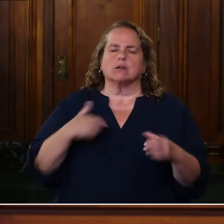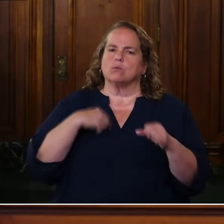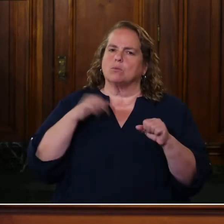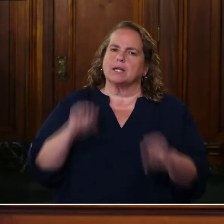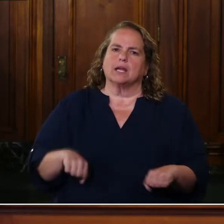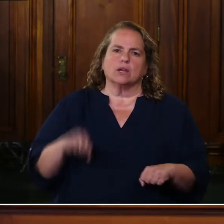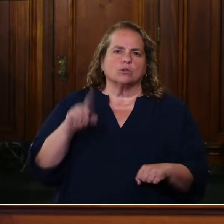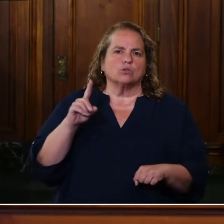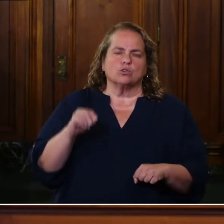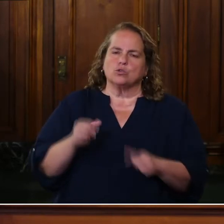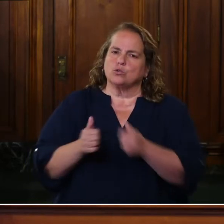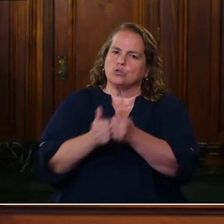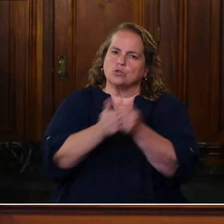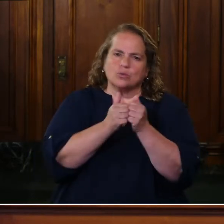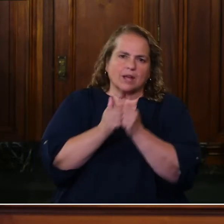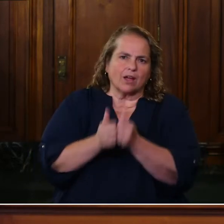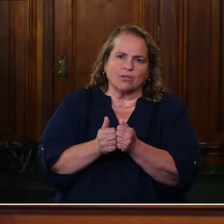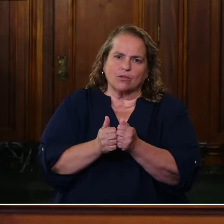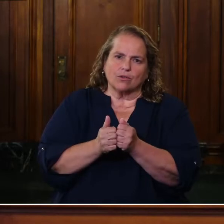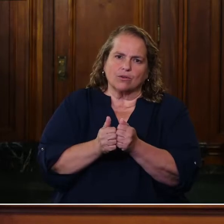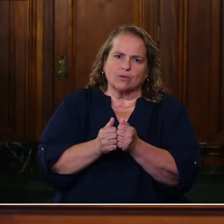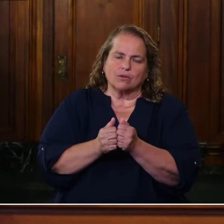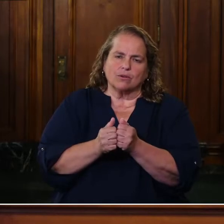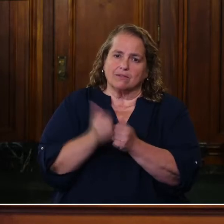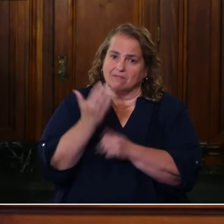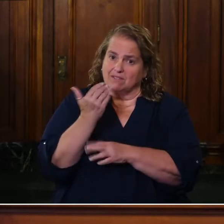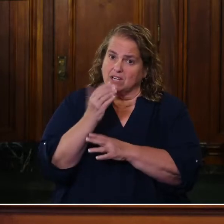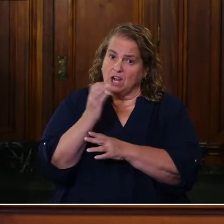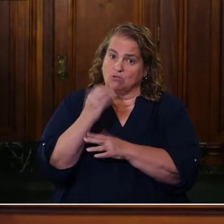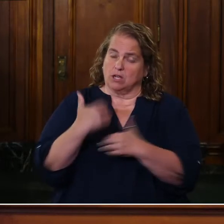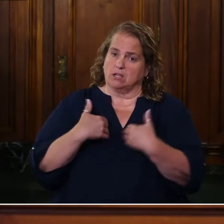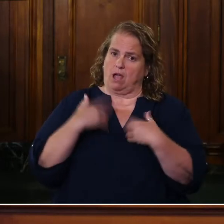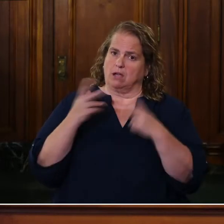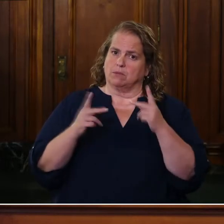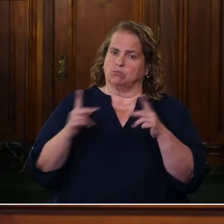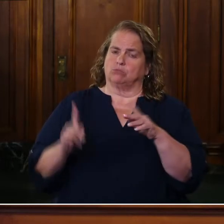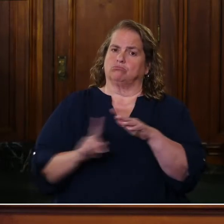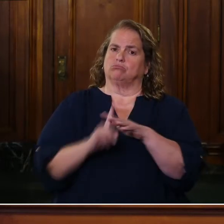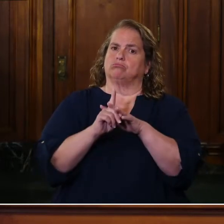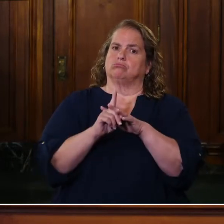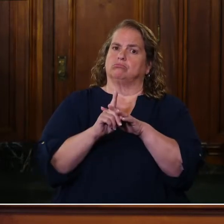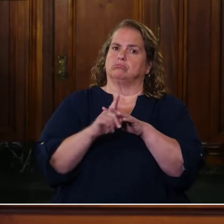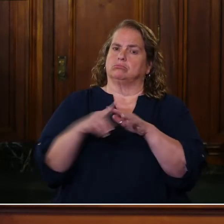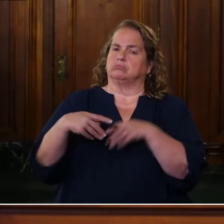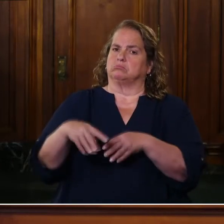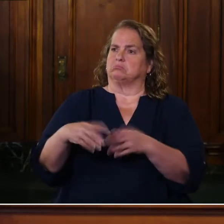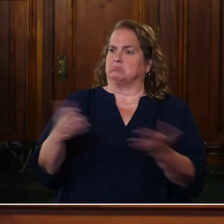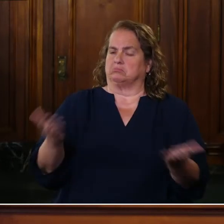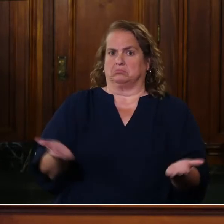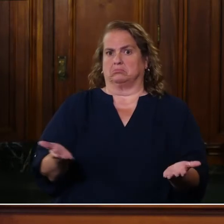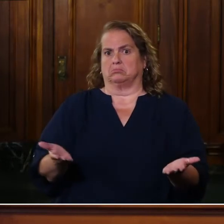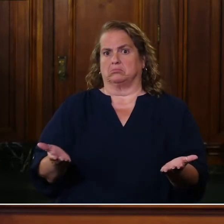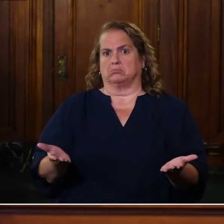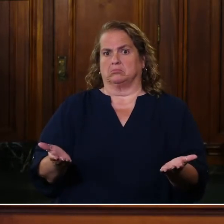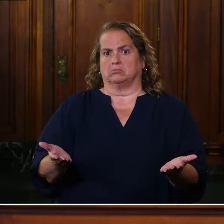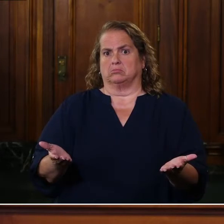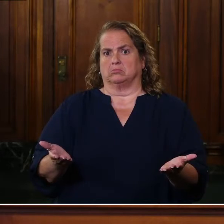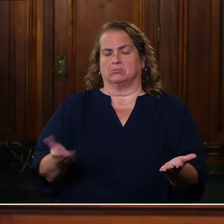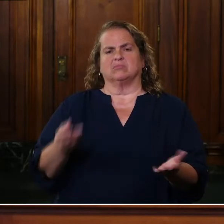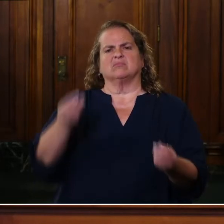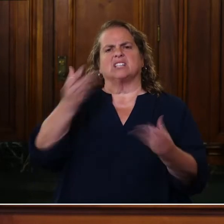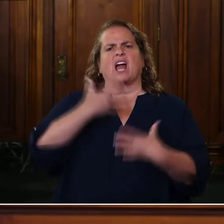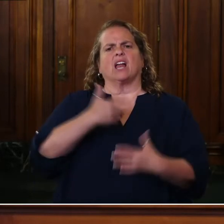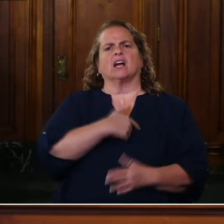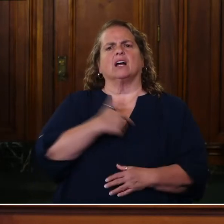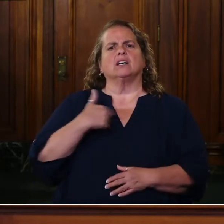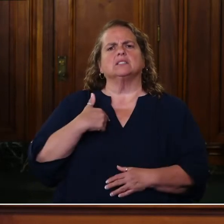together. Fifteen hundred young people here right behind the Capitol just telling us